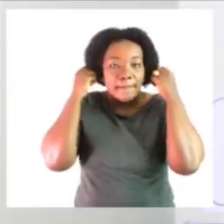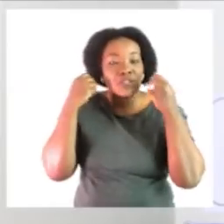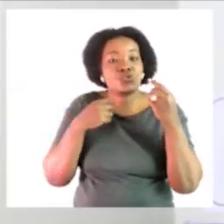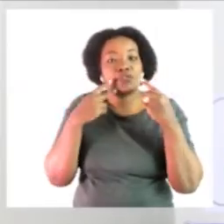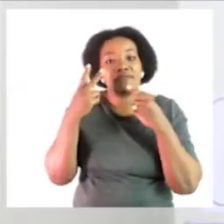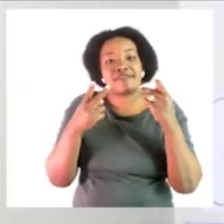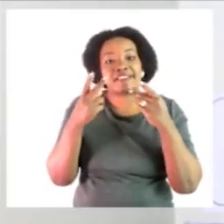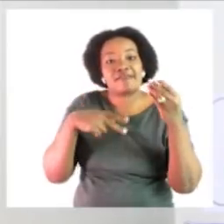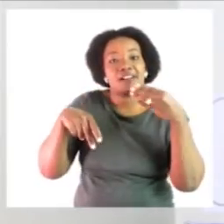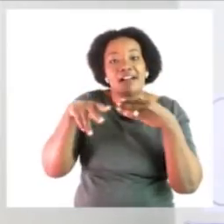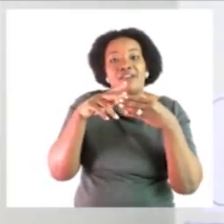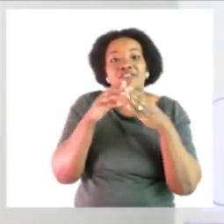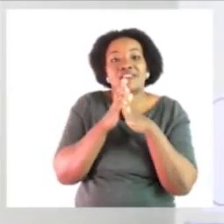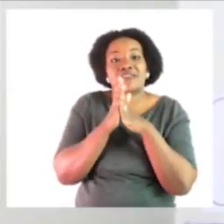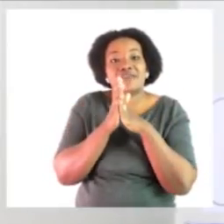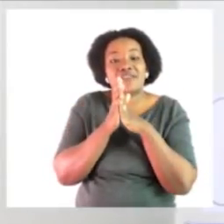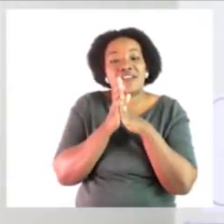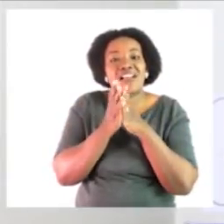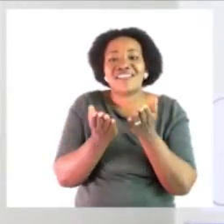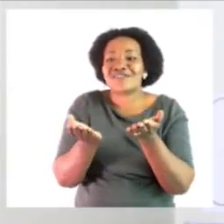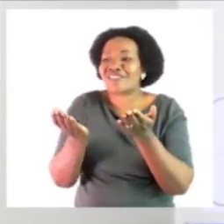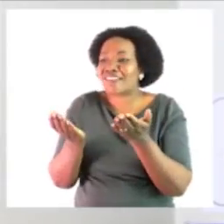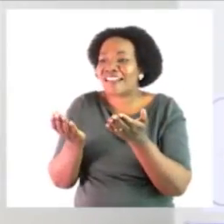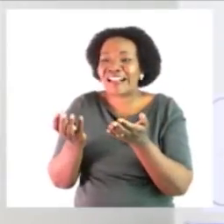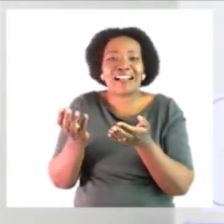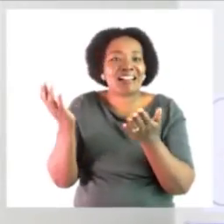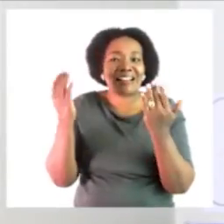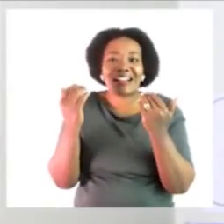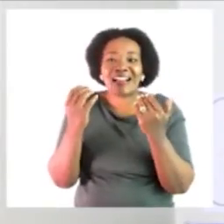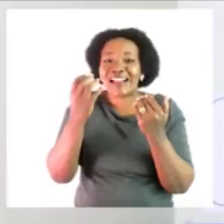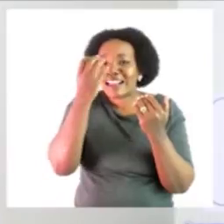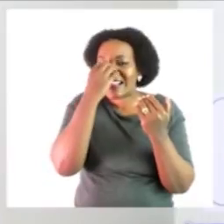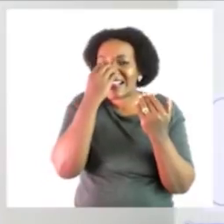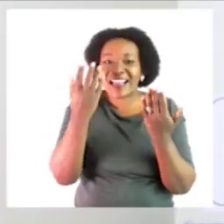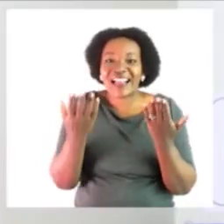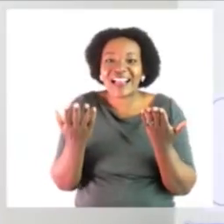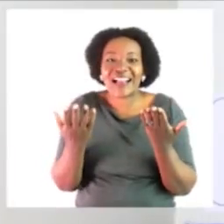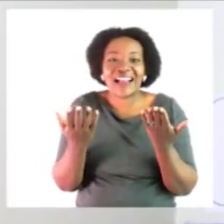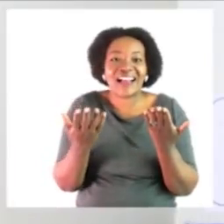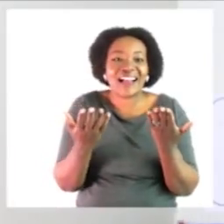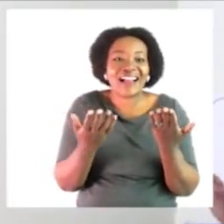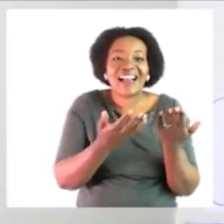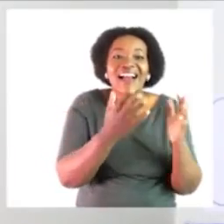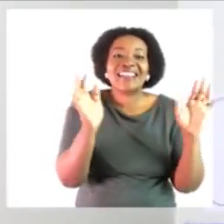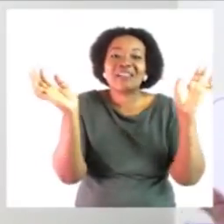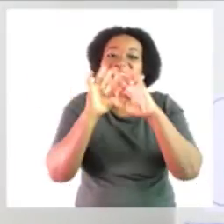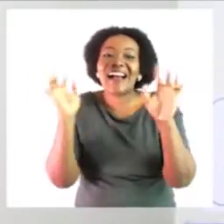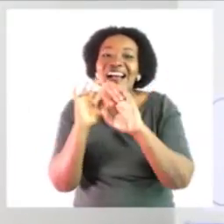times let us welcome our friend and we say goodbye until next time